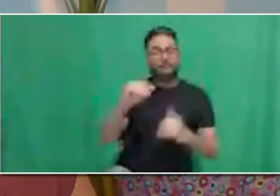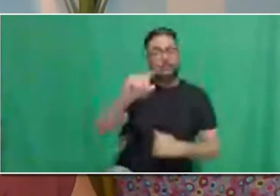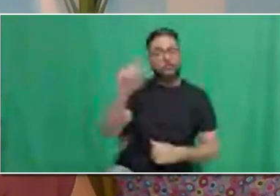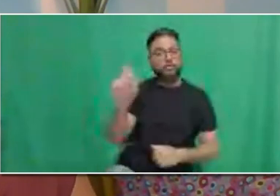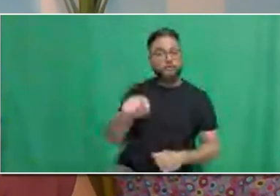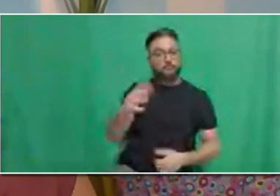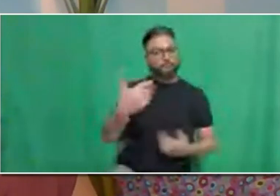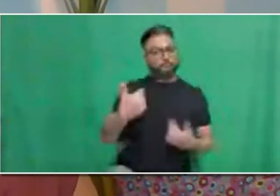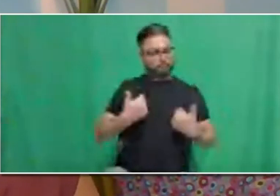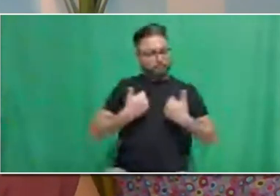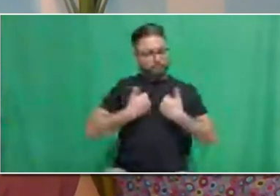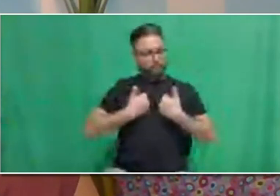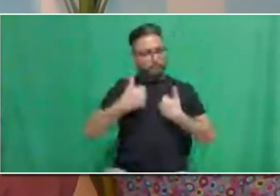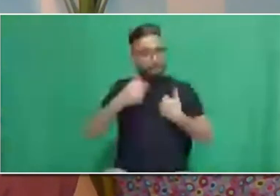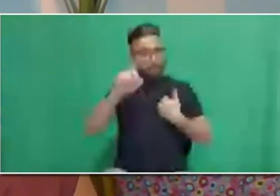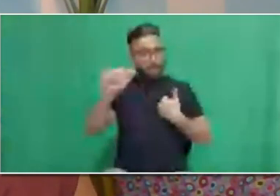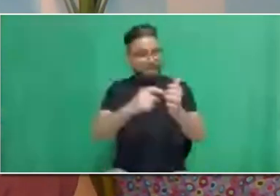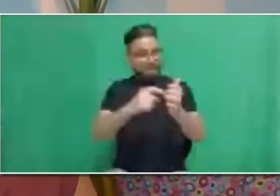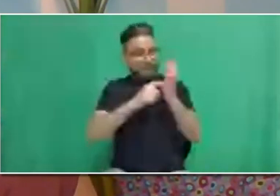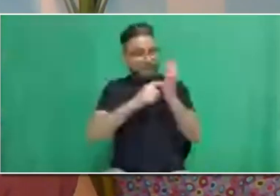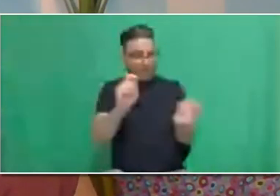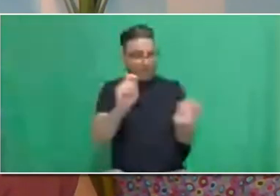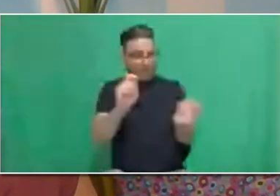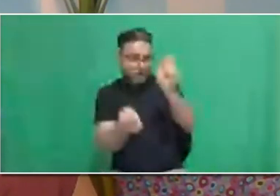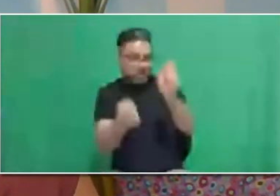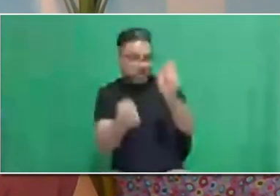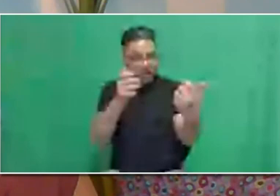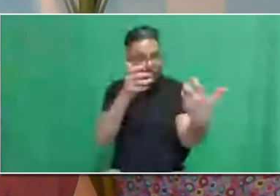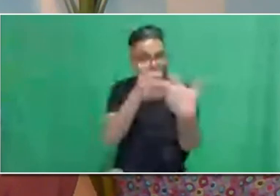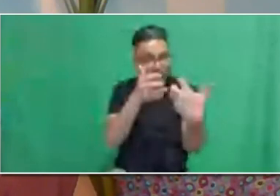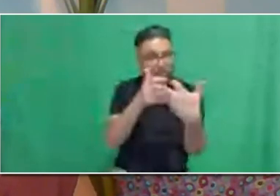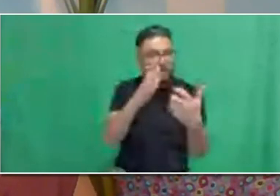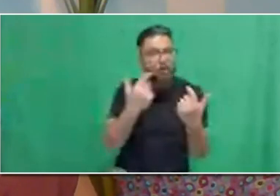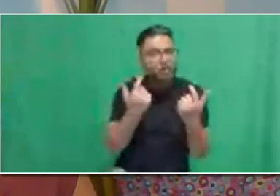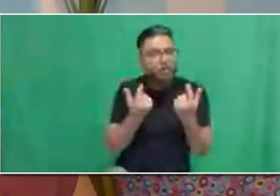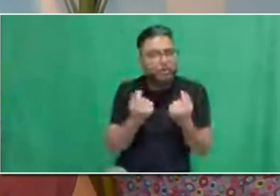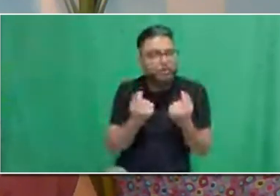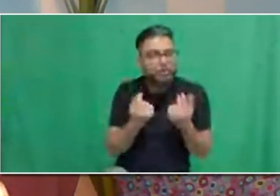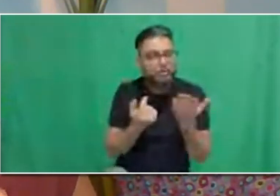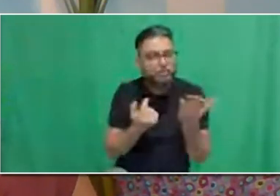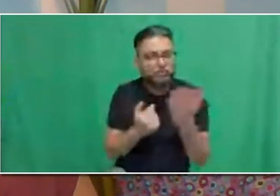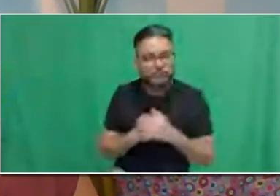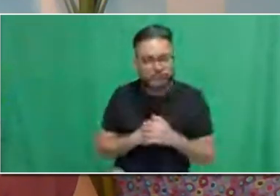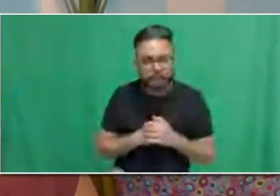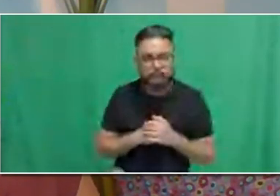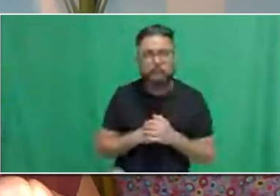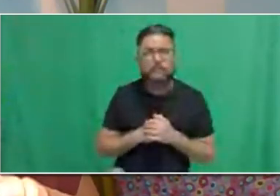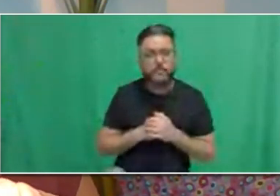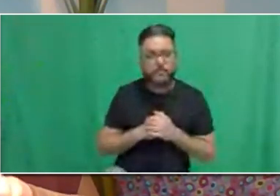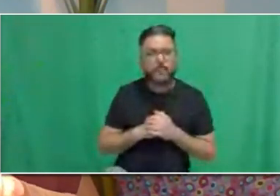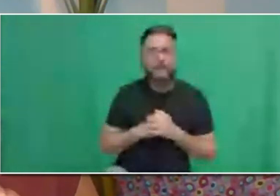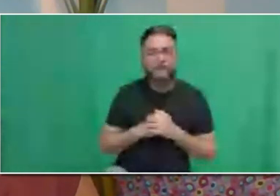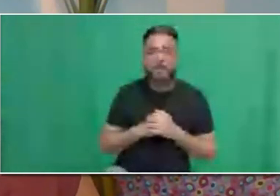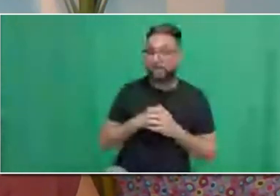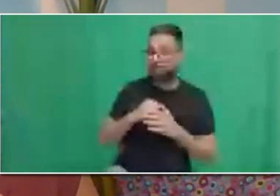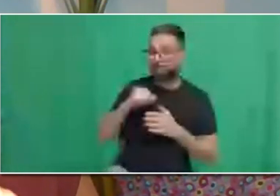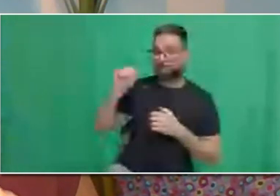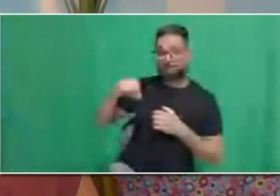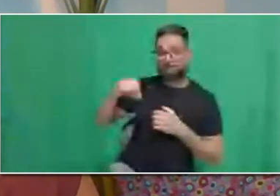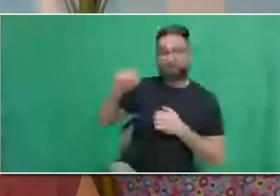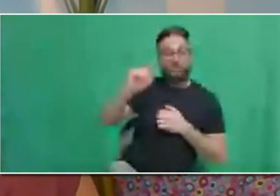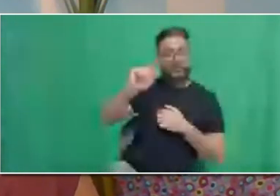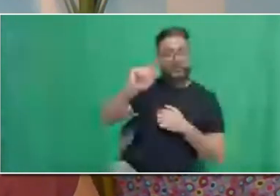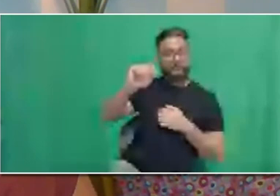Absolutely. The TTC, again, is committed to fostering a positive workplace culture with a workforce